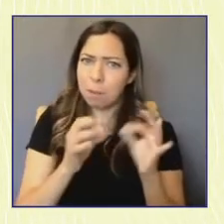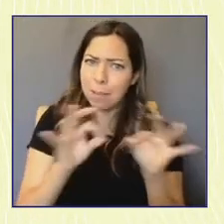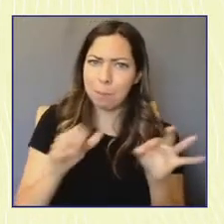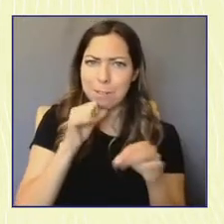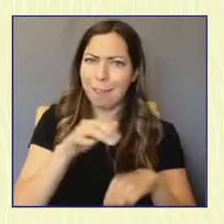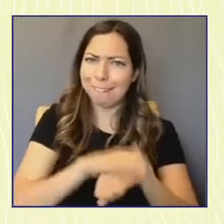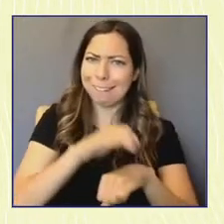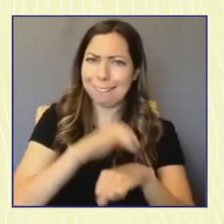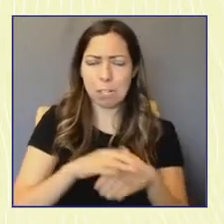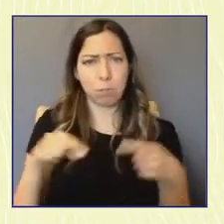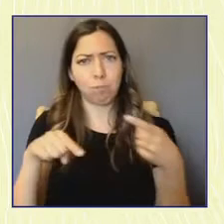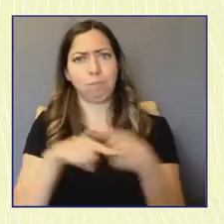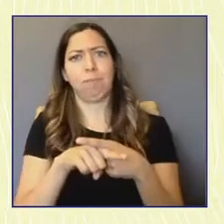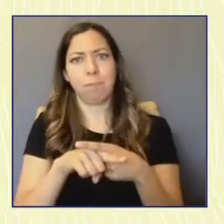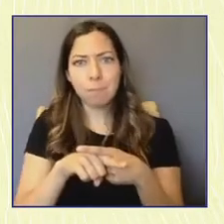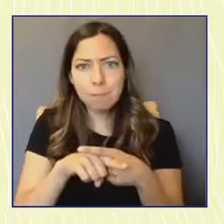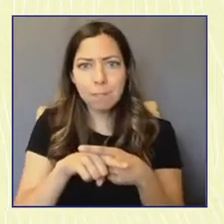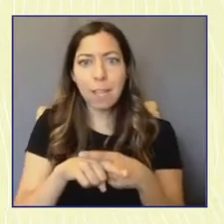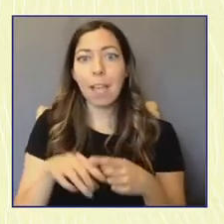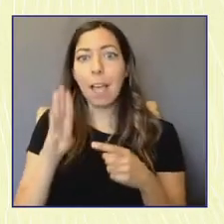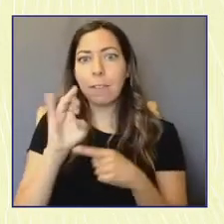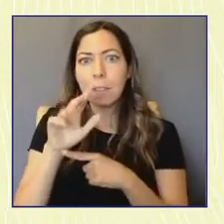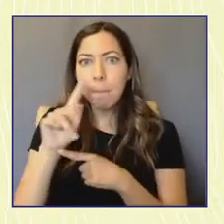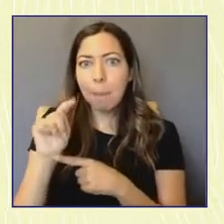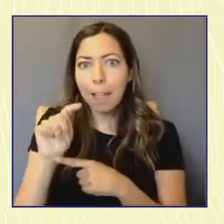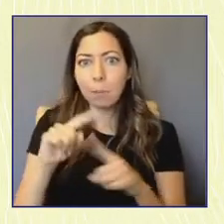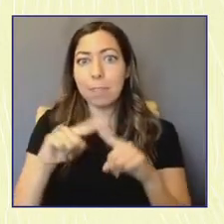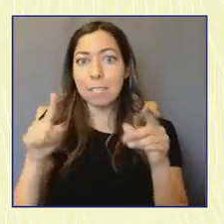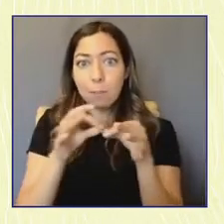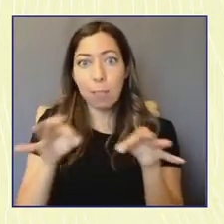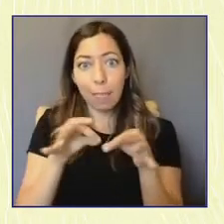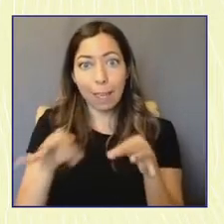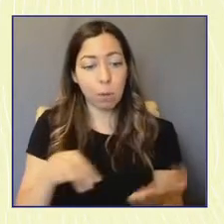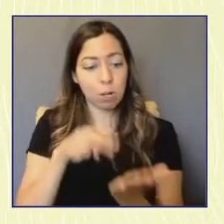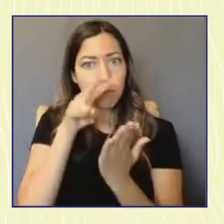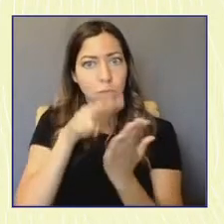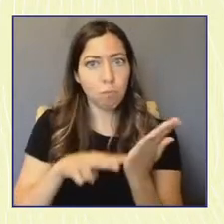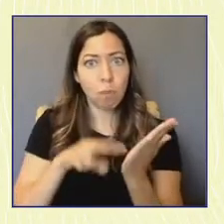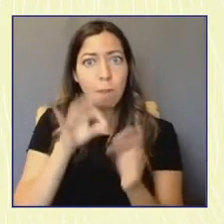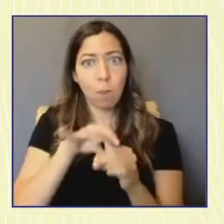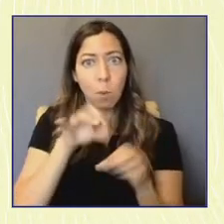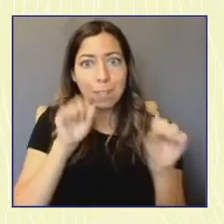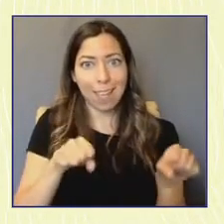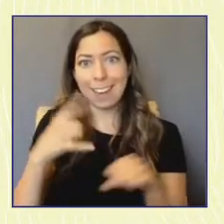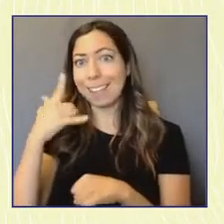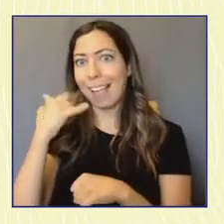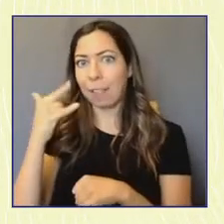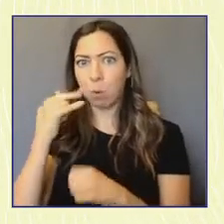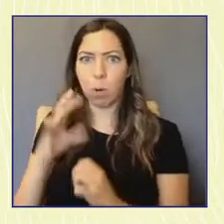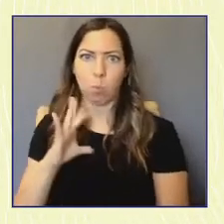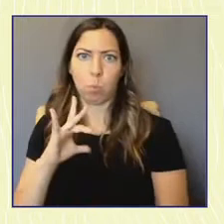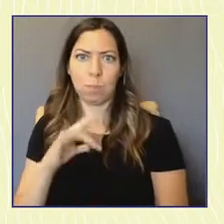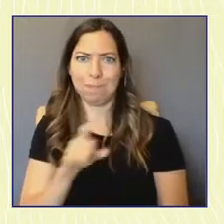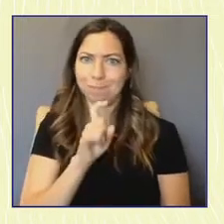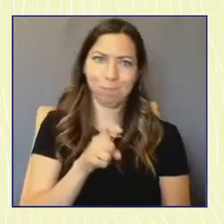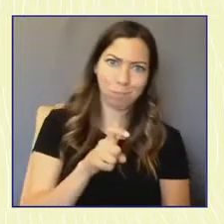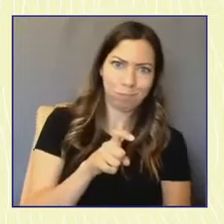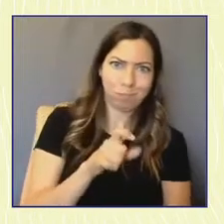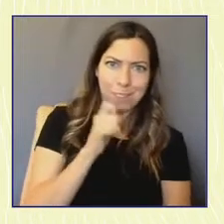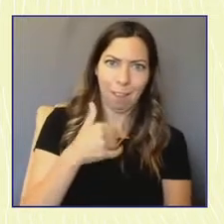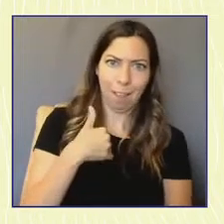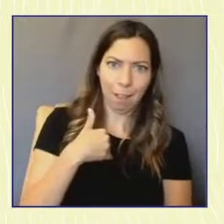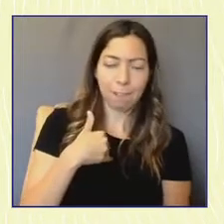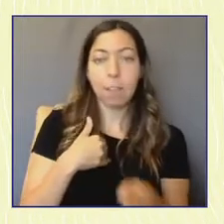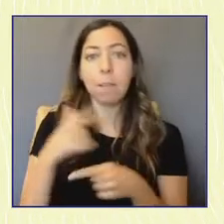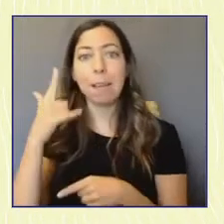that are in different languages. California does this really cool thing that Texas doesn't, which is supplying people with the information